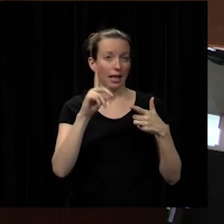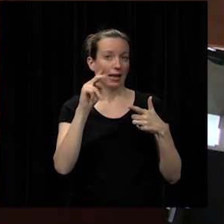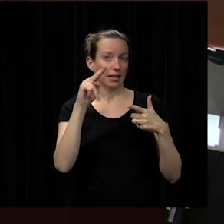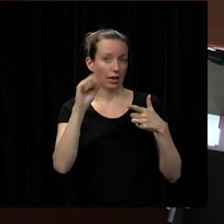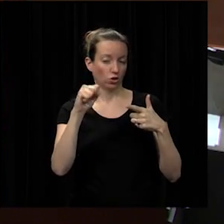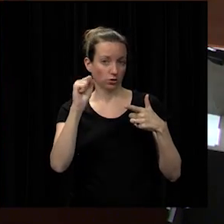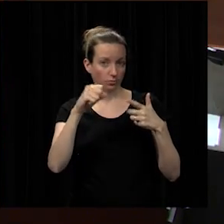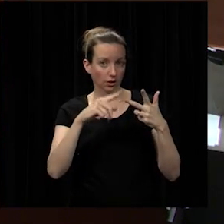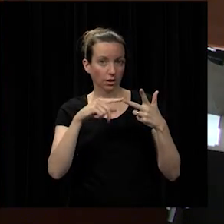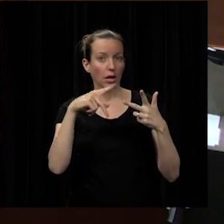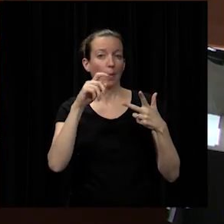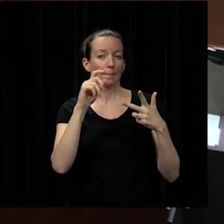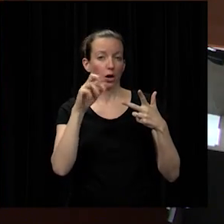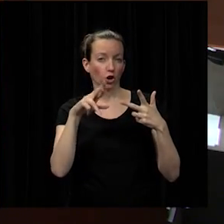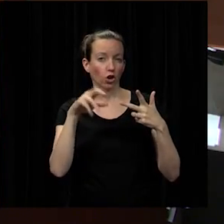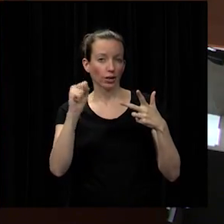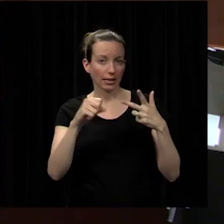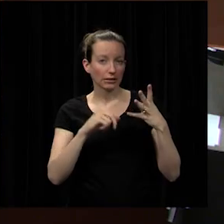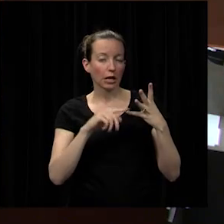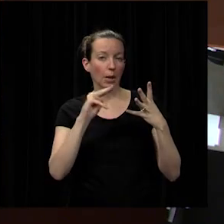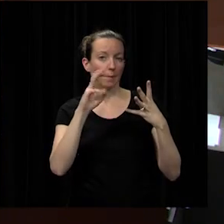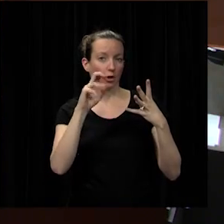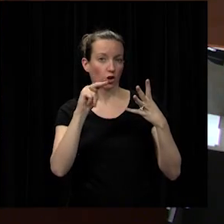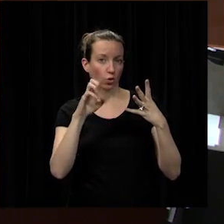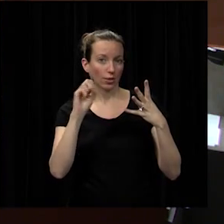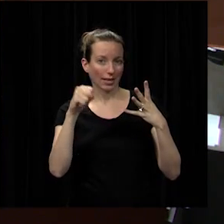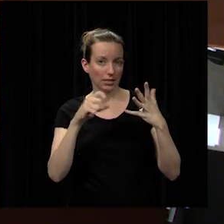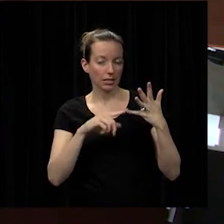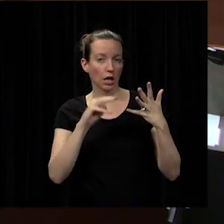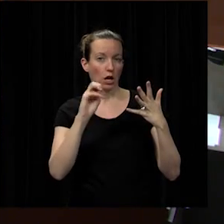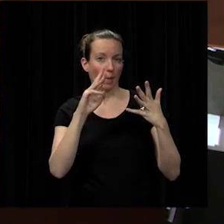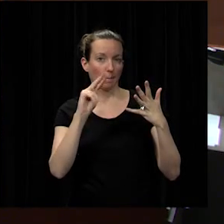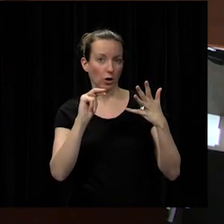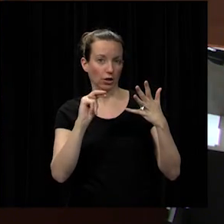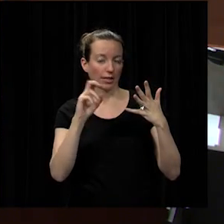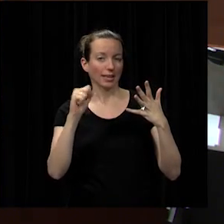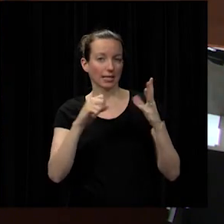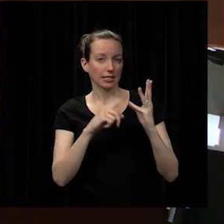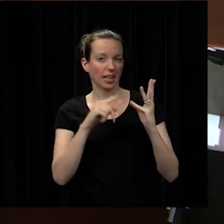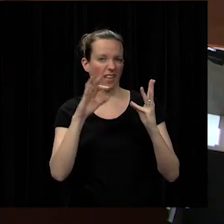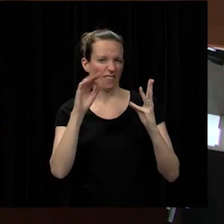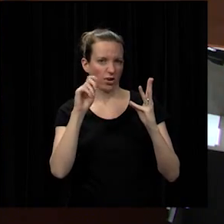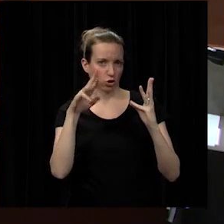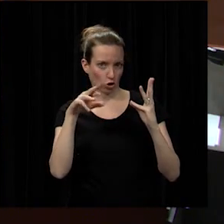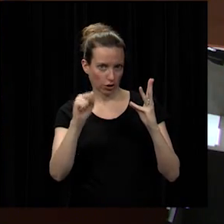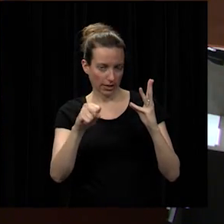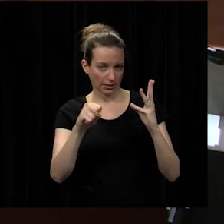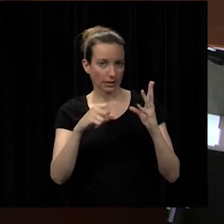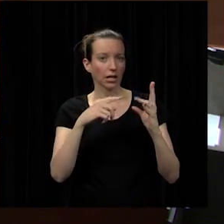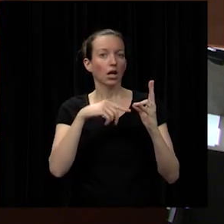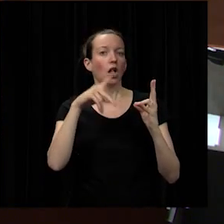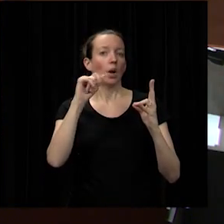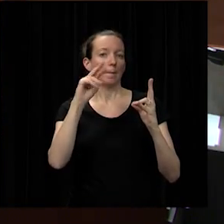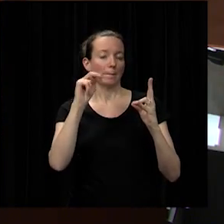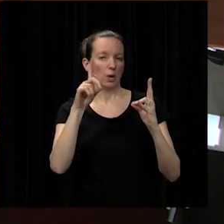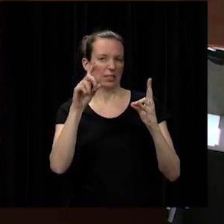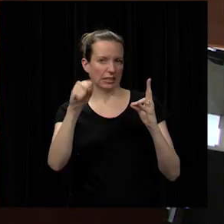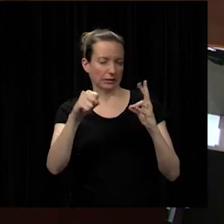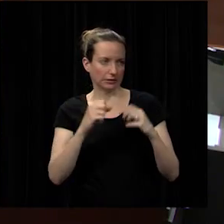mr parker yes mr mccune yes mrs martin yes mrs felter yes mr poland yes